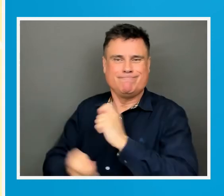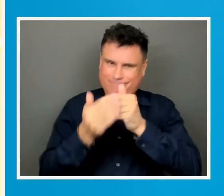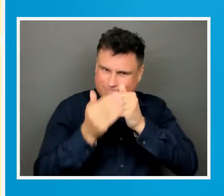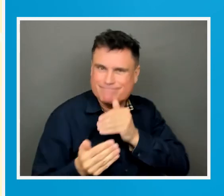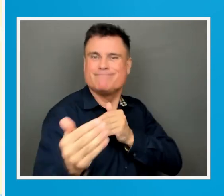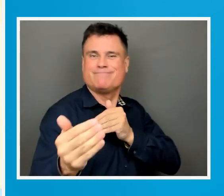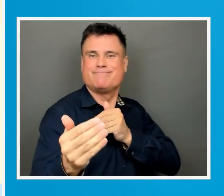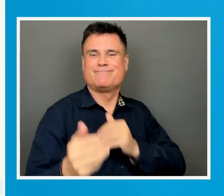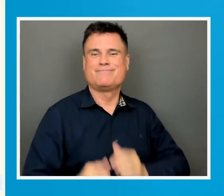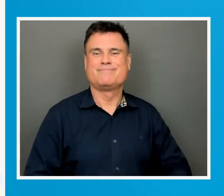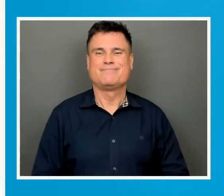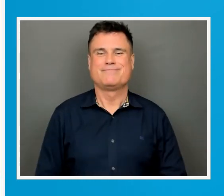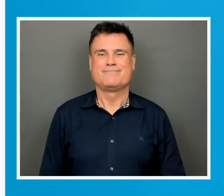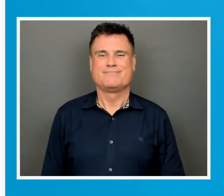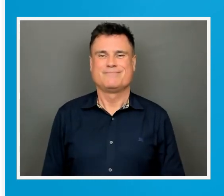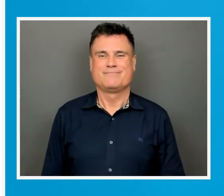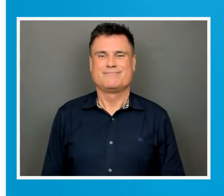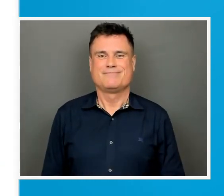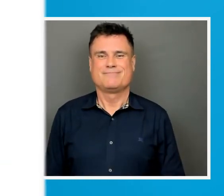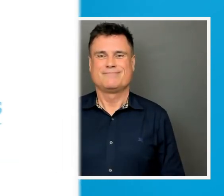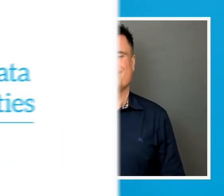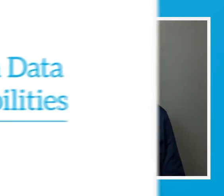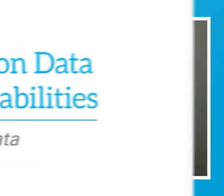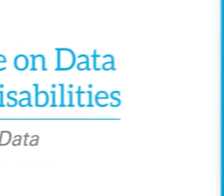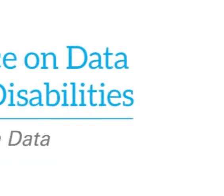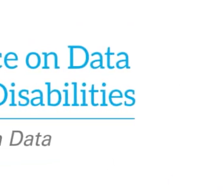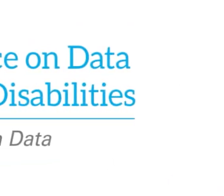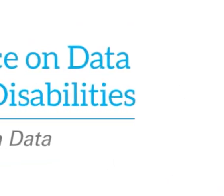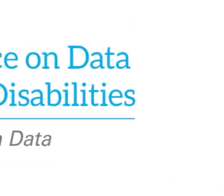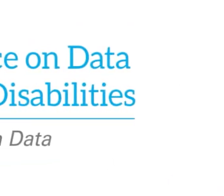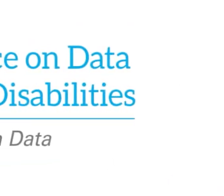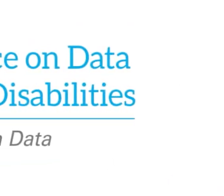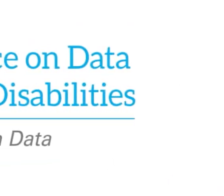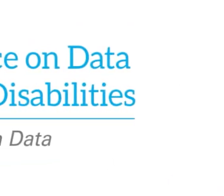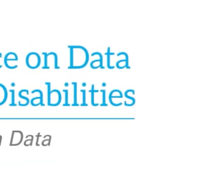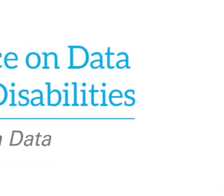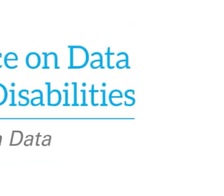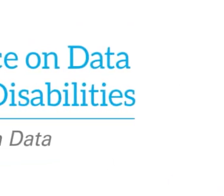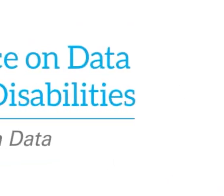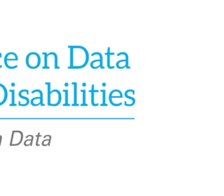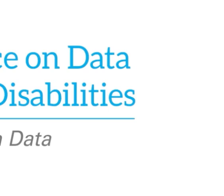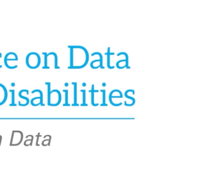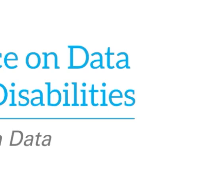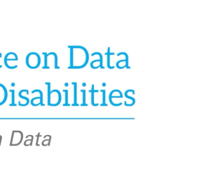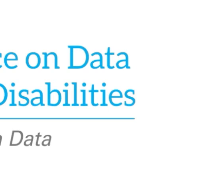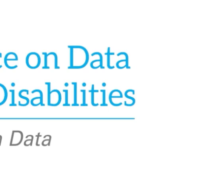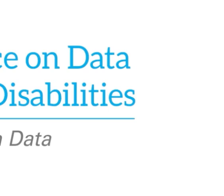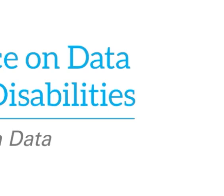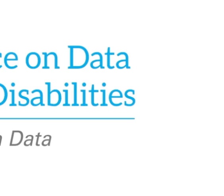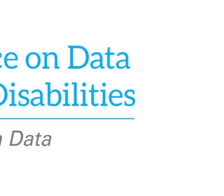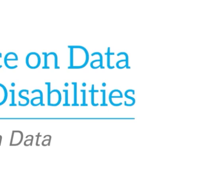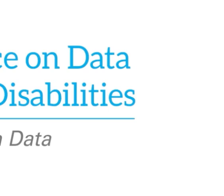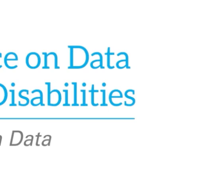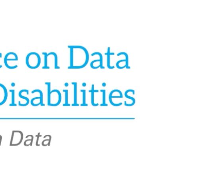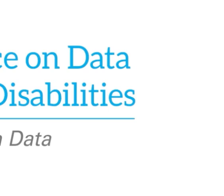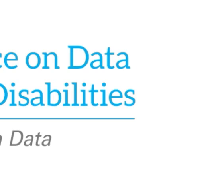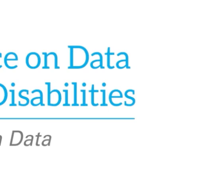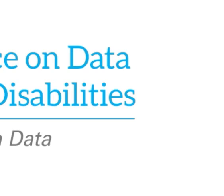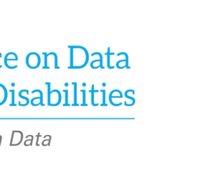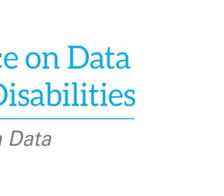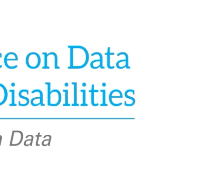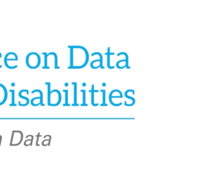will be a game changer Center of Excellence on data for children with disabilities